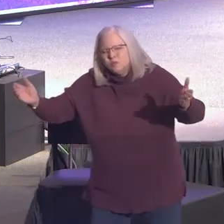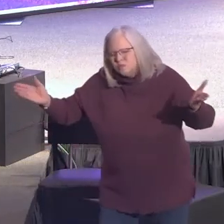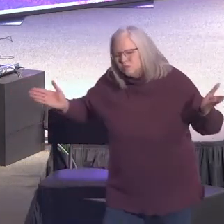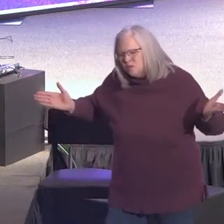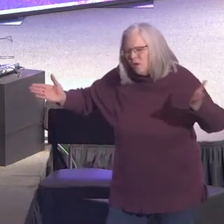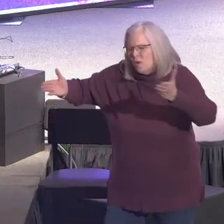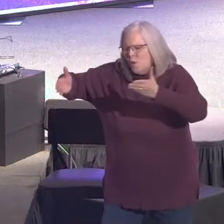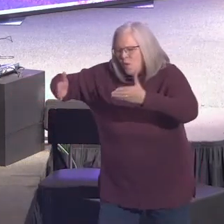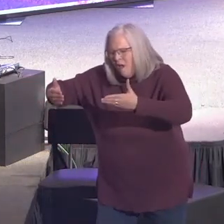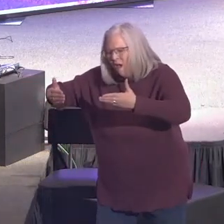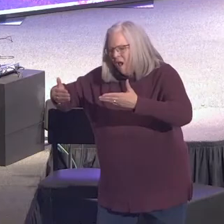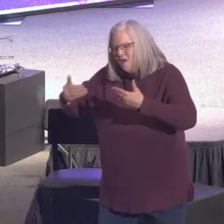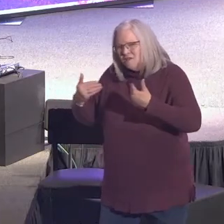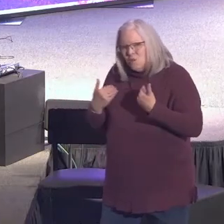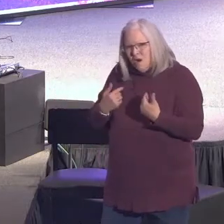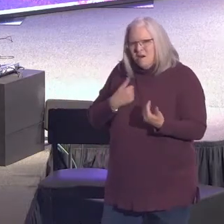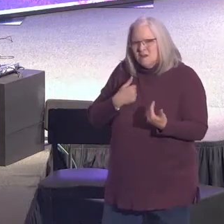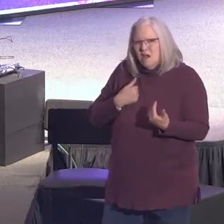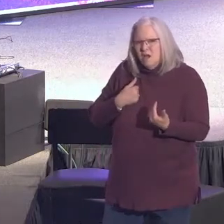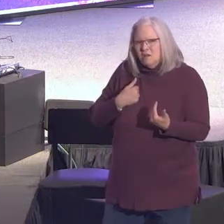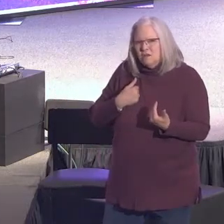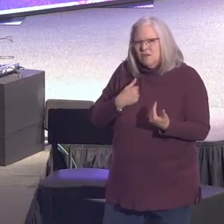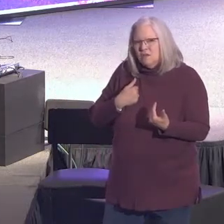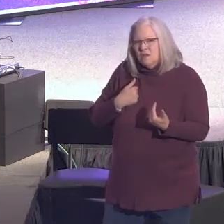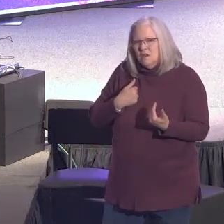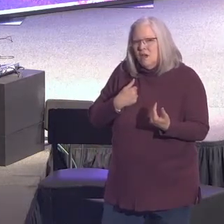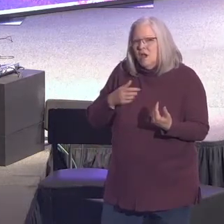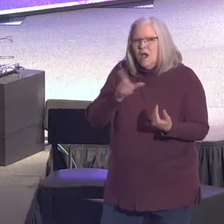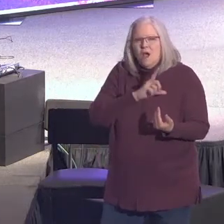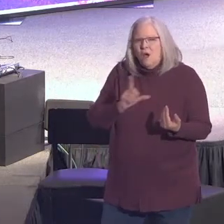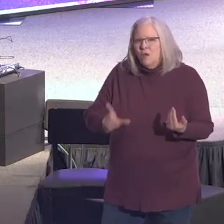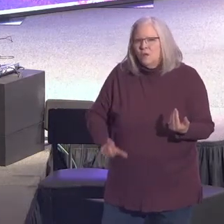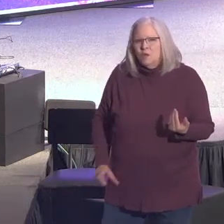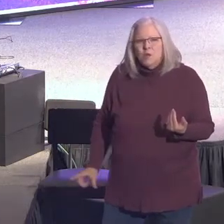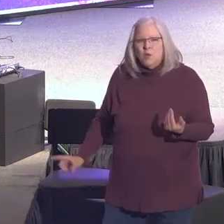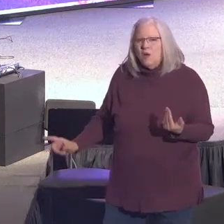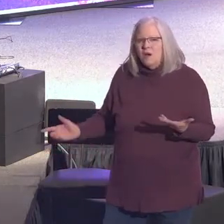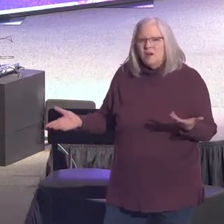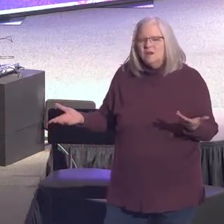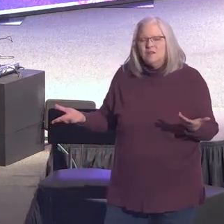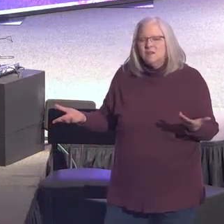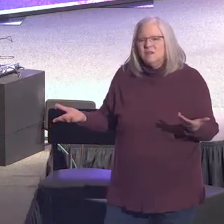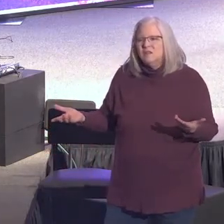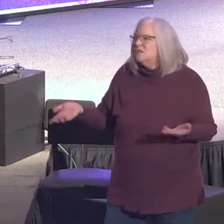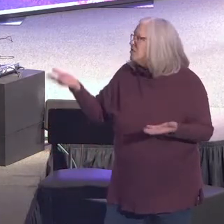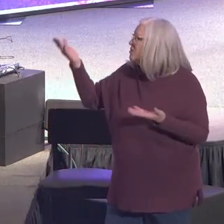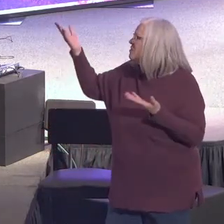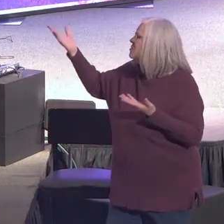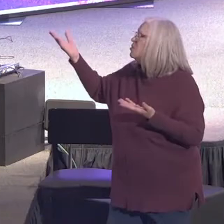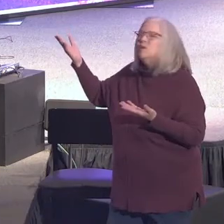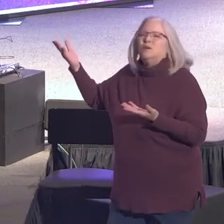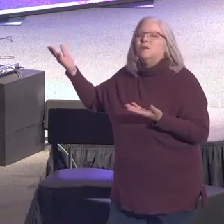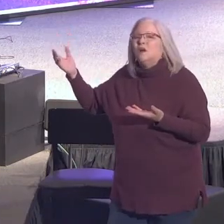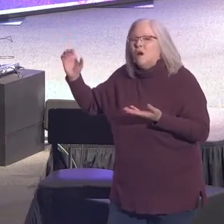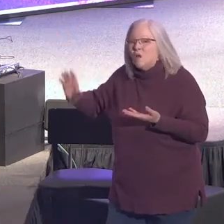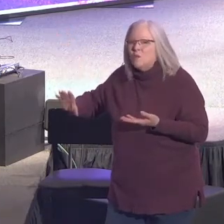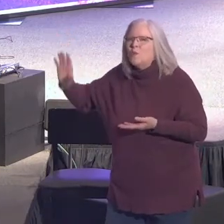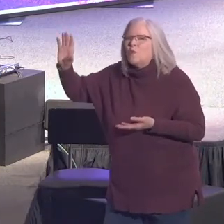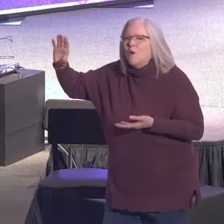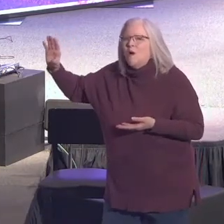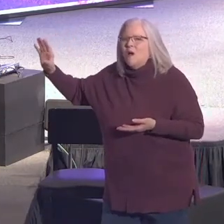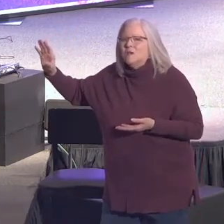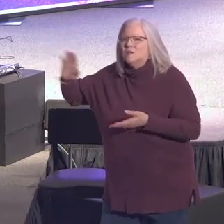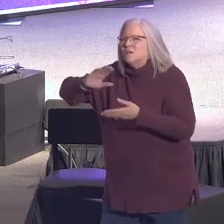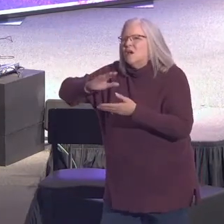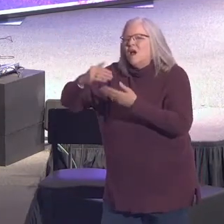and the Lord has laid on him, on that cross, the